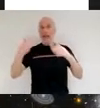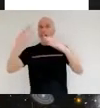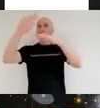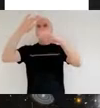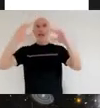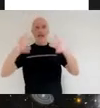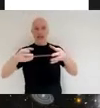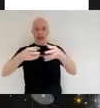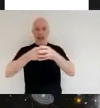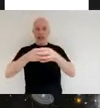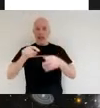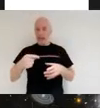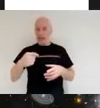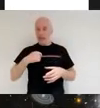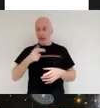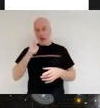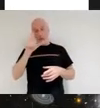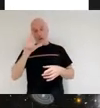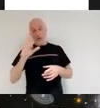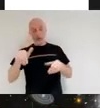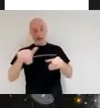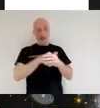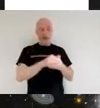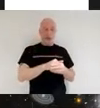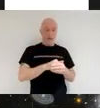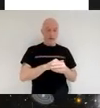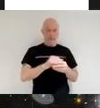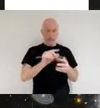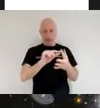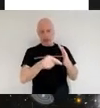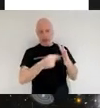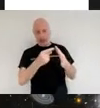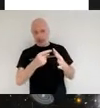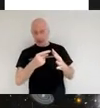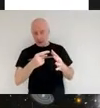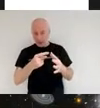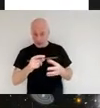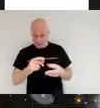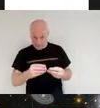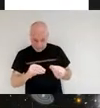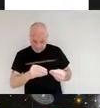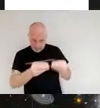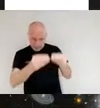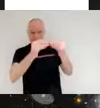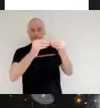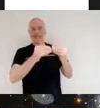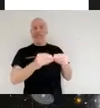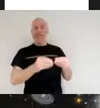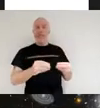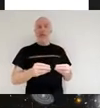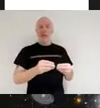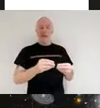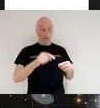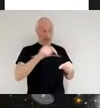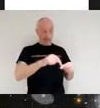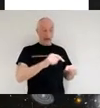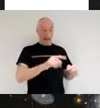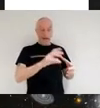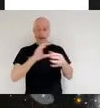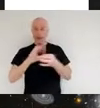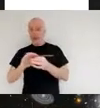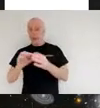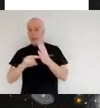experiments or be a part of the team that designed the experiments that went up with tim peak to the international space station to be done there as part of his